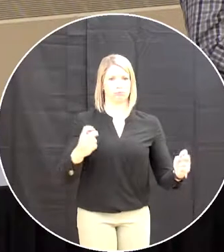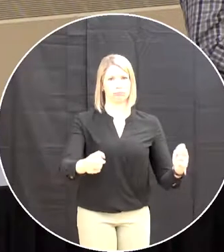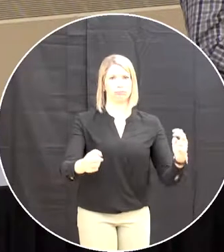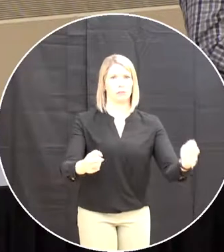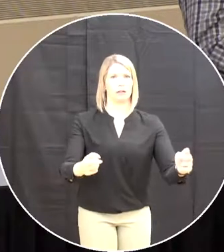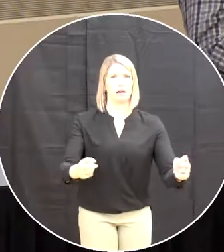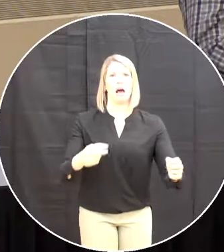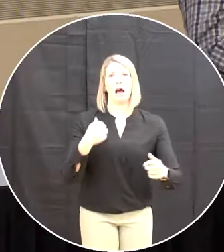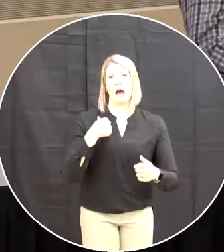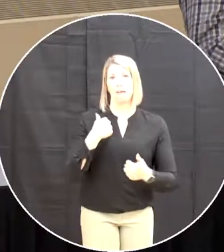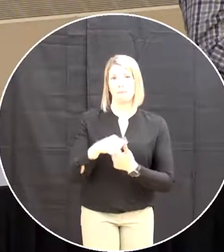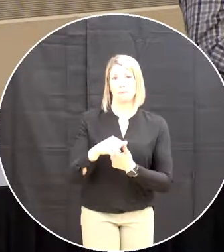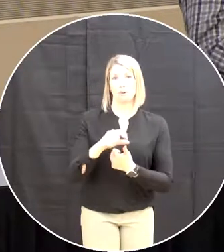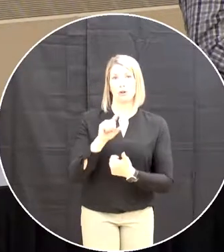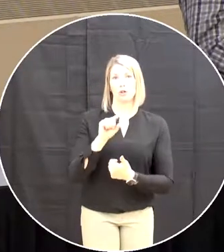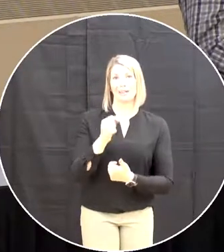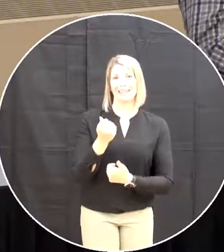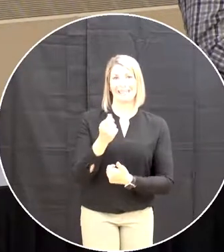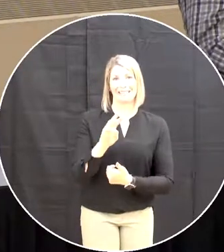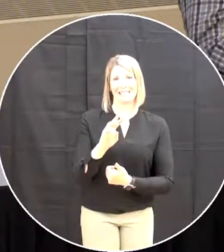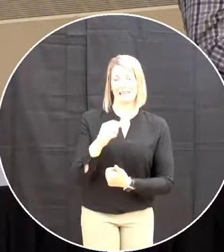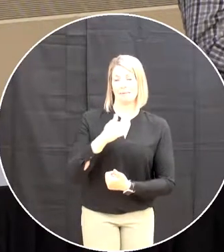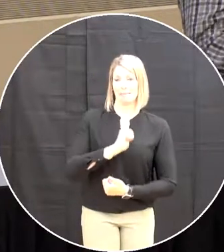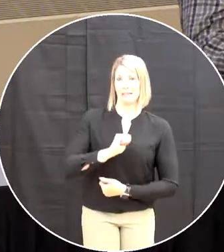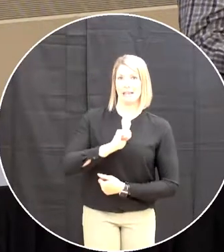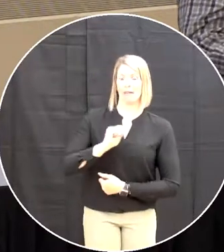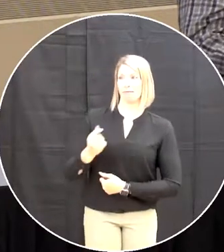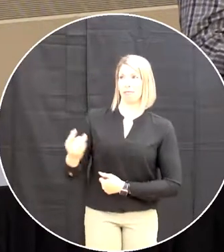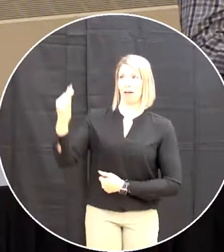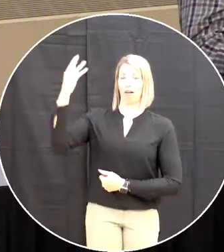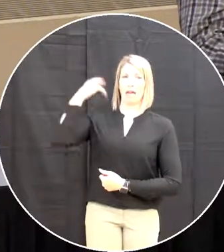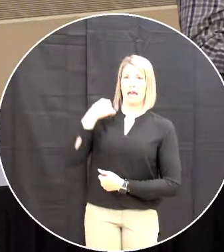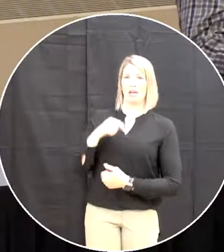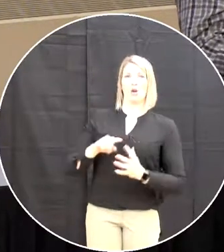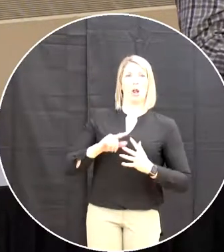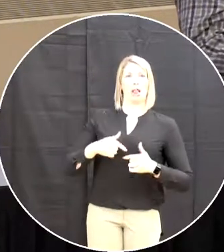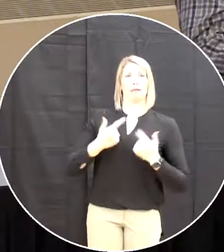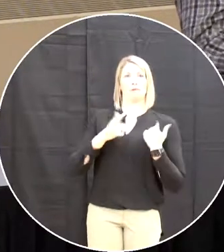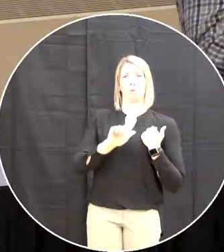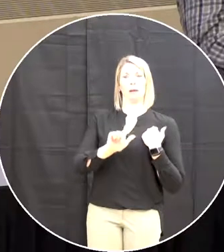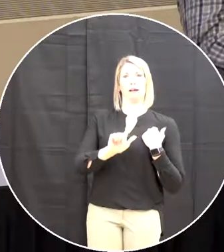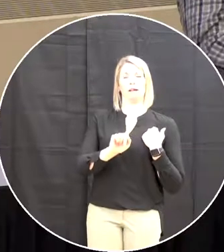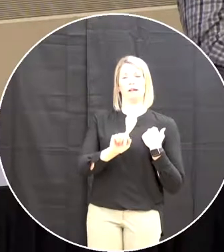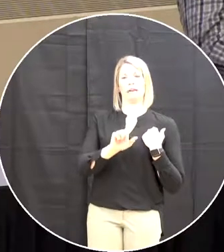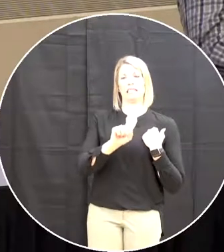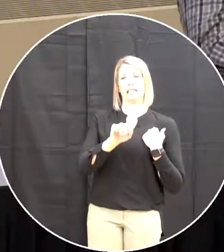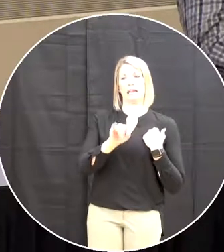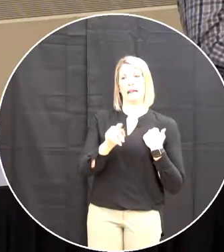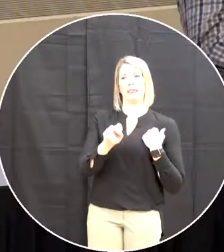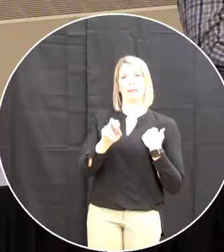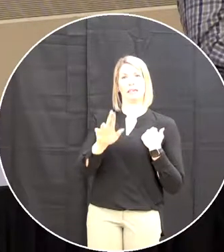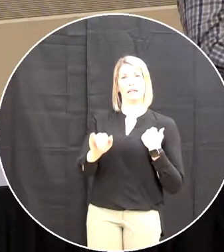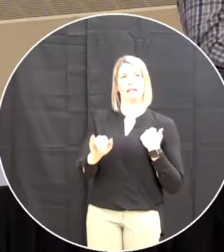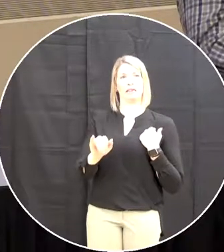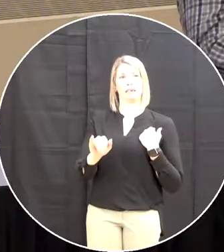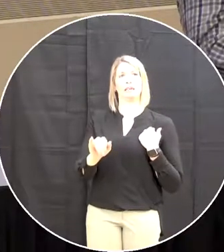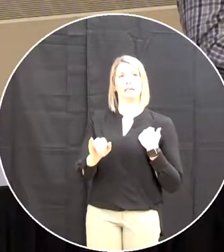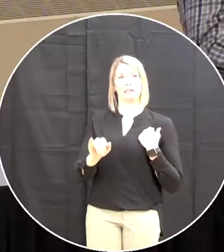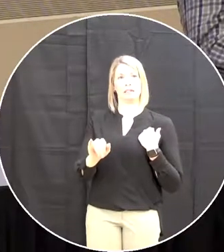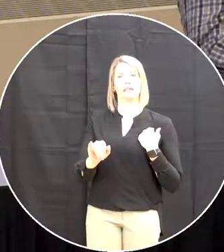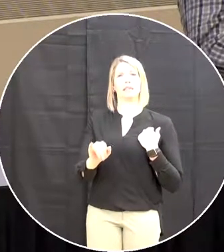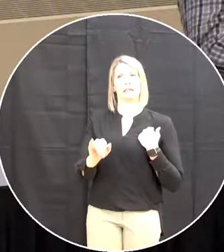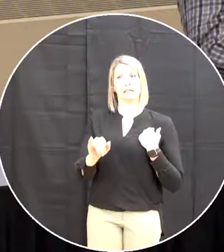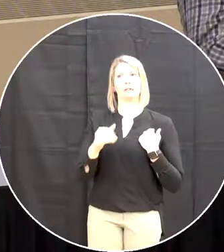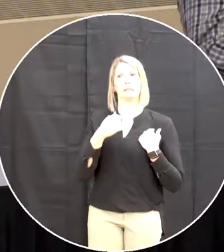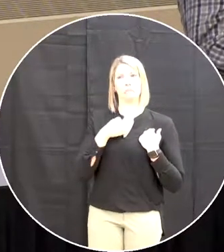2016 i could fly out of st anthony seven days a week and go back to st anthony from st john's seven days a week now